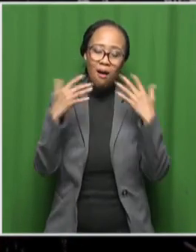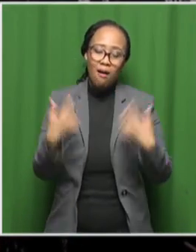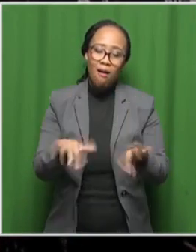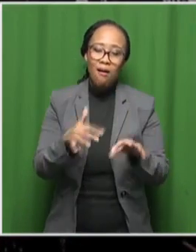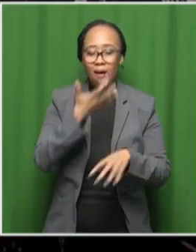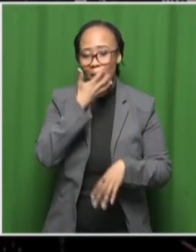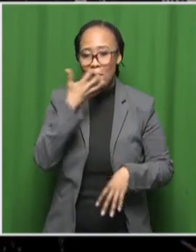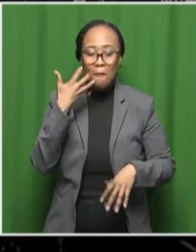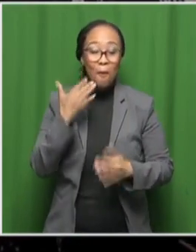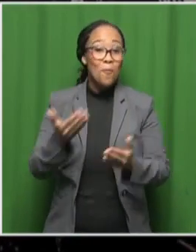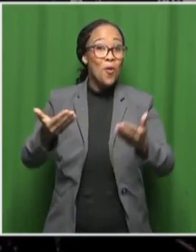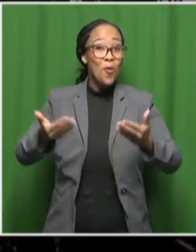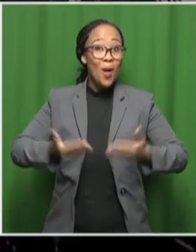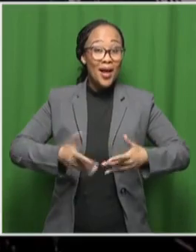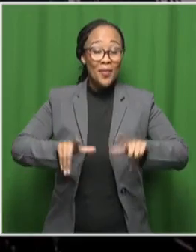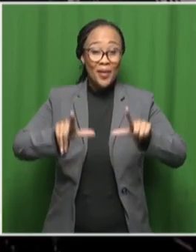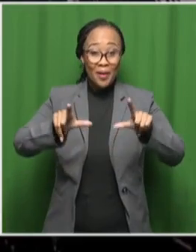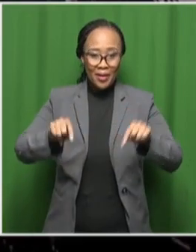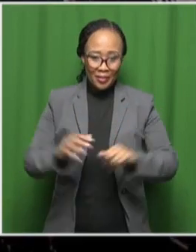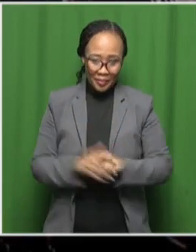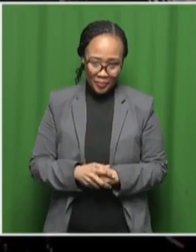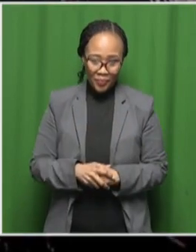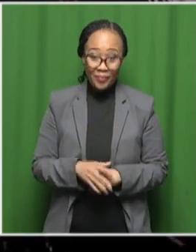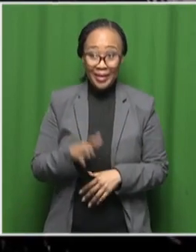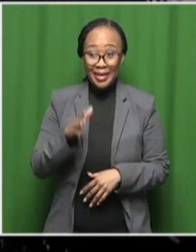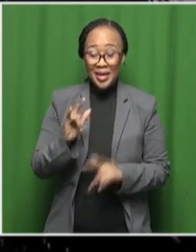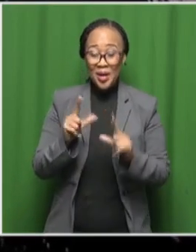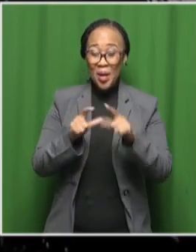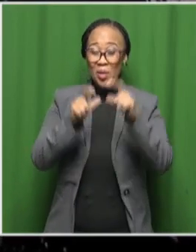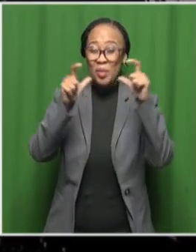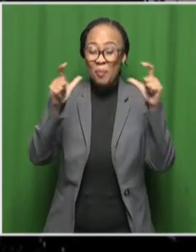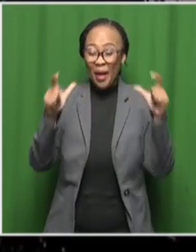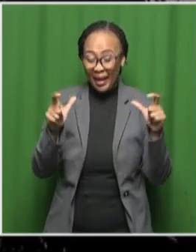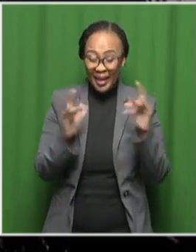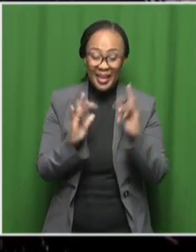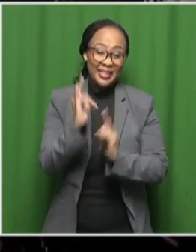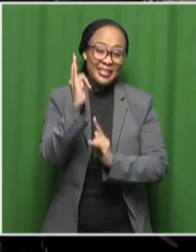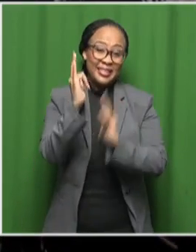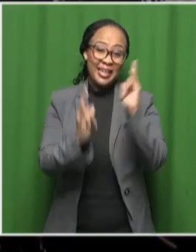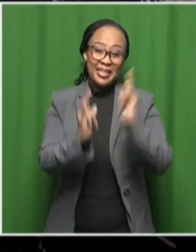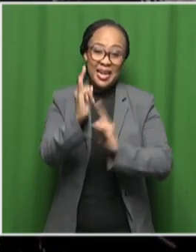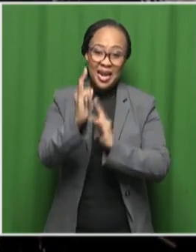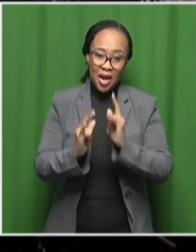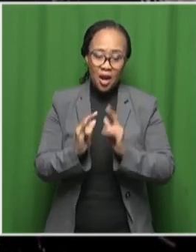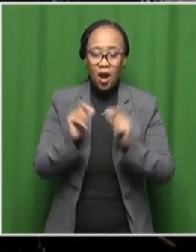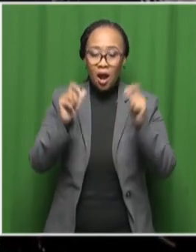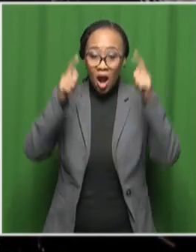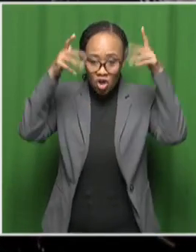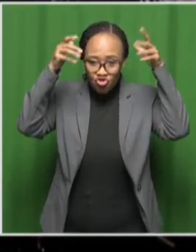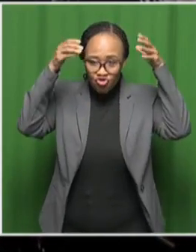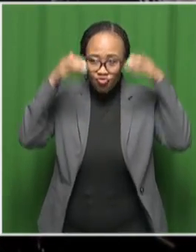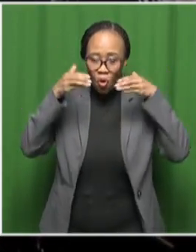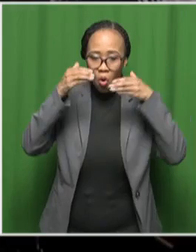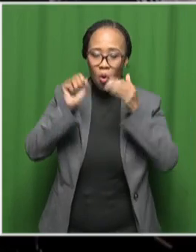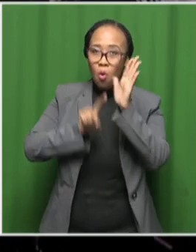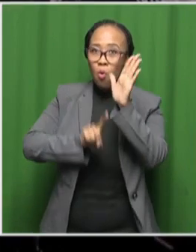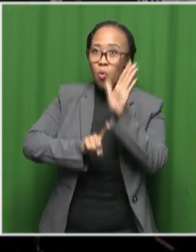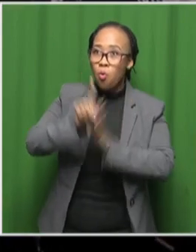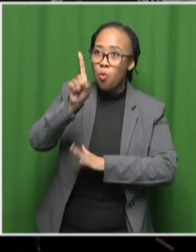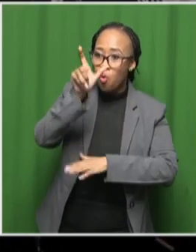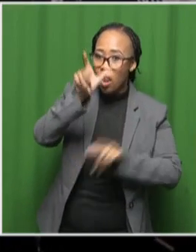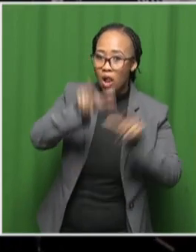of course the mother city is where astronomers from all over the world are converging